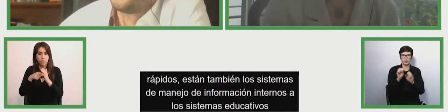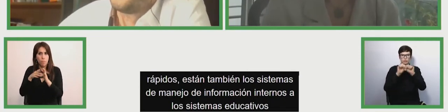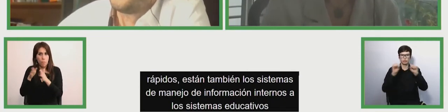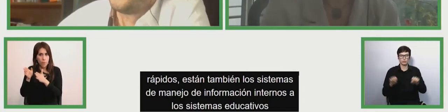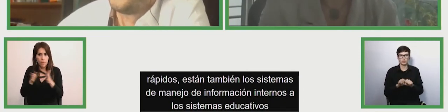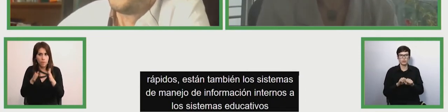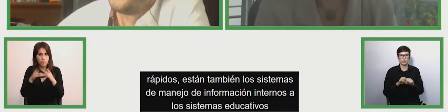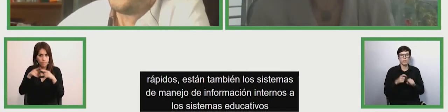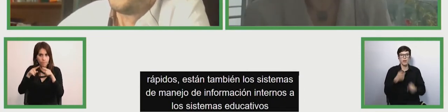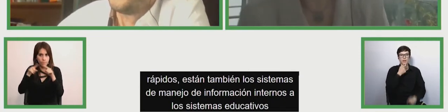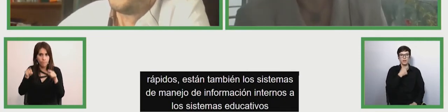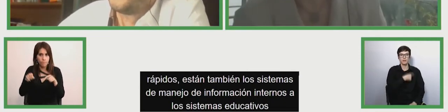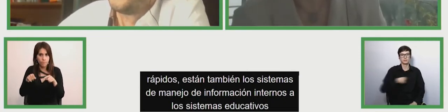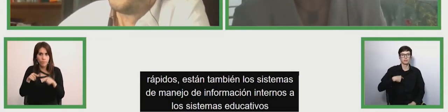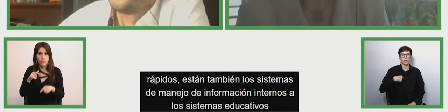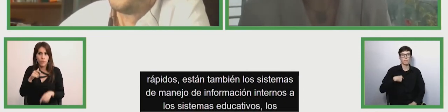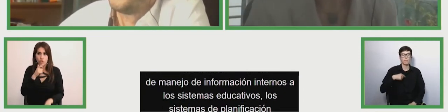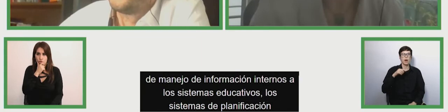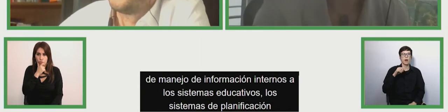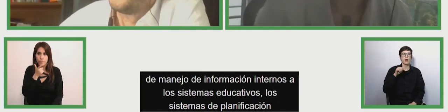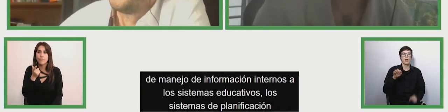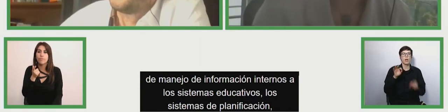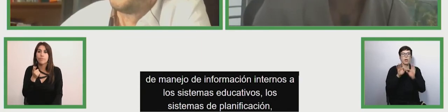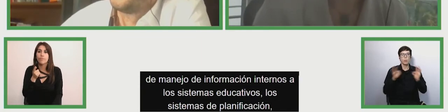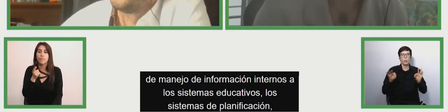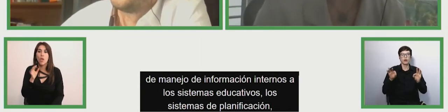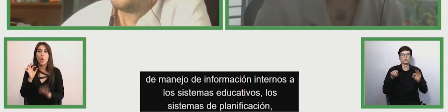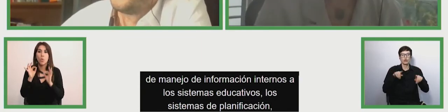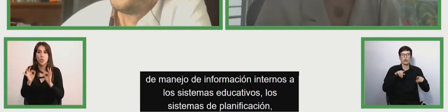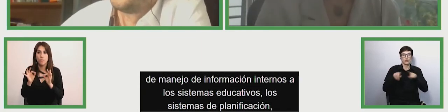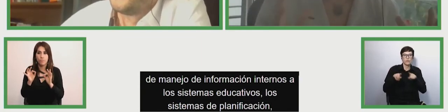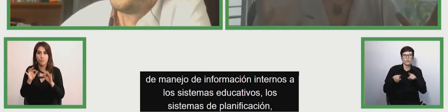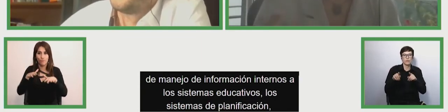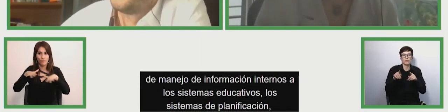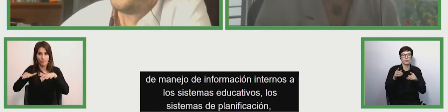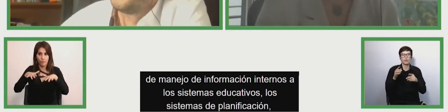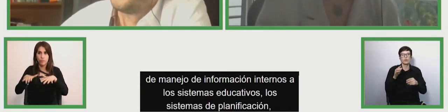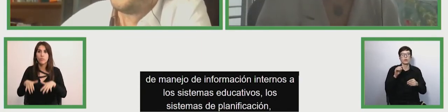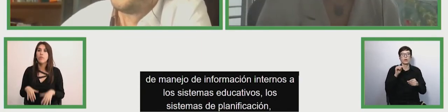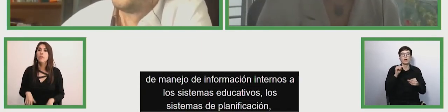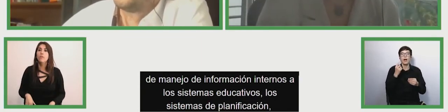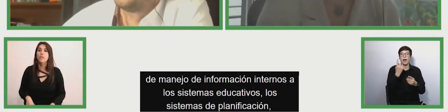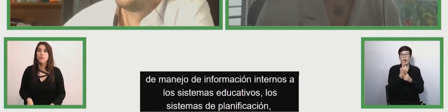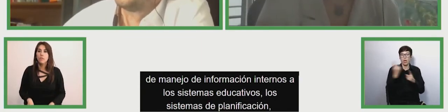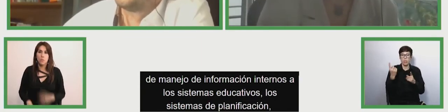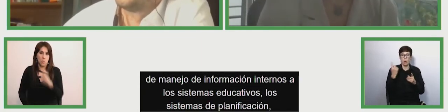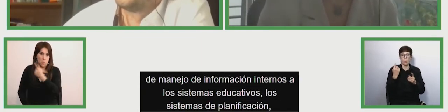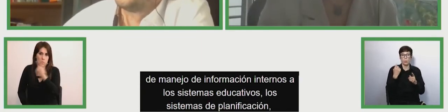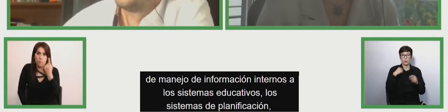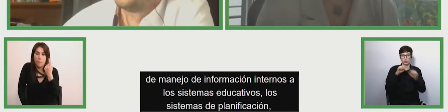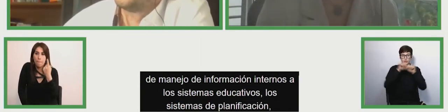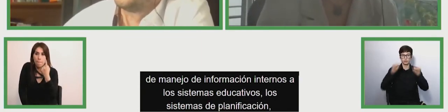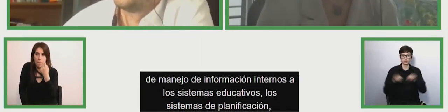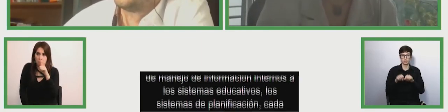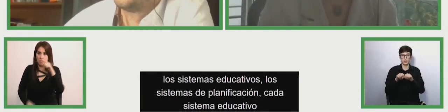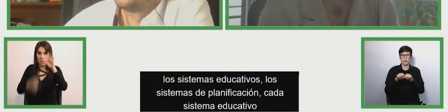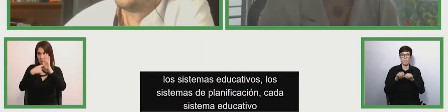which in english are called indication management the me's each education system has a